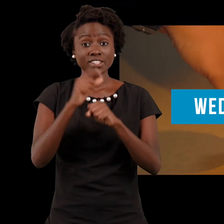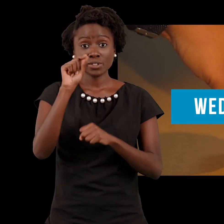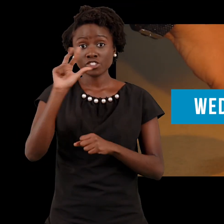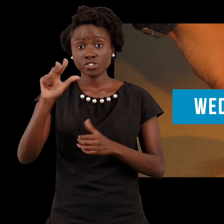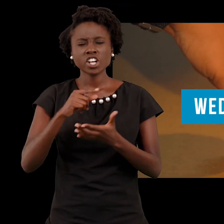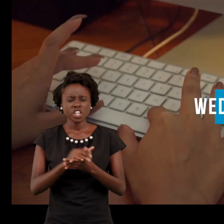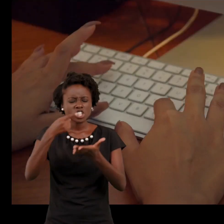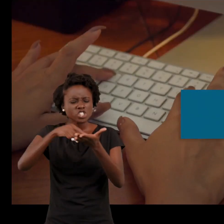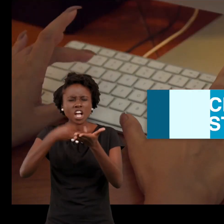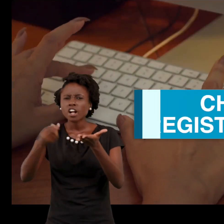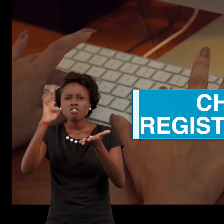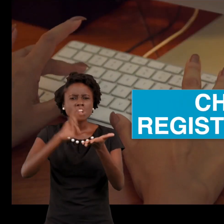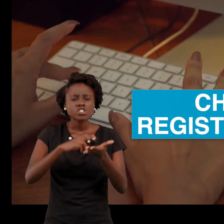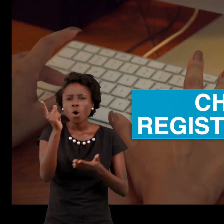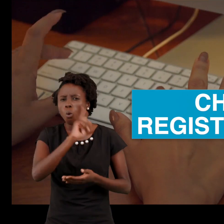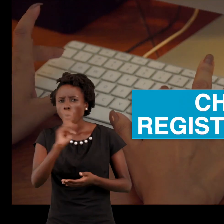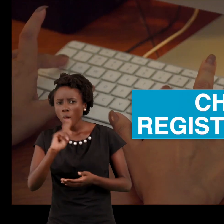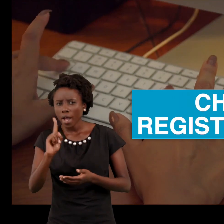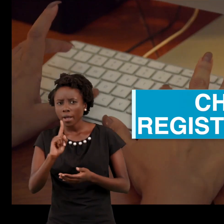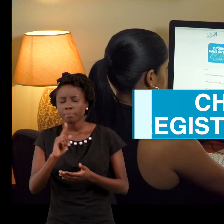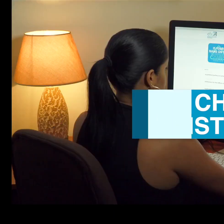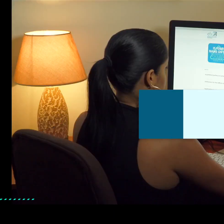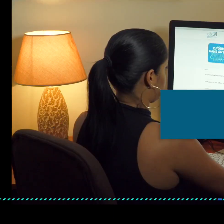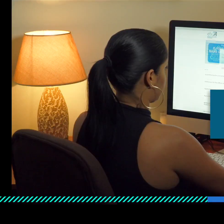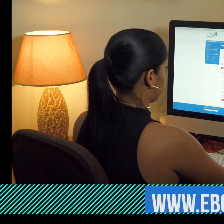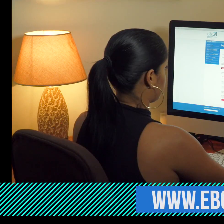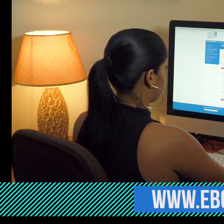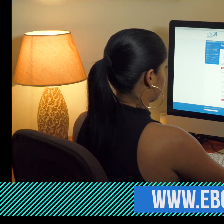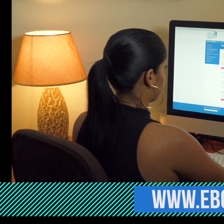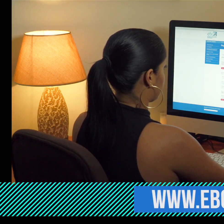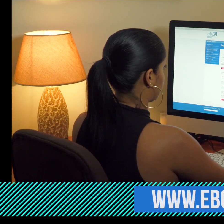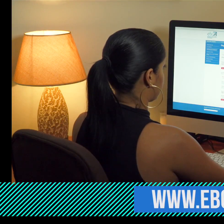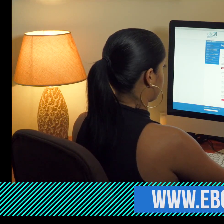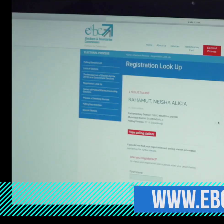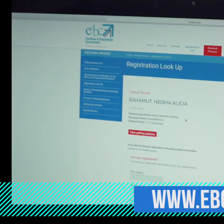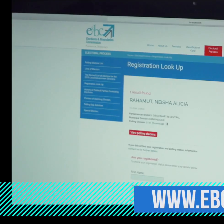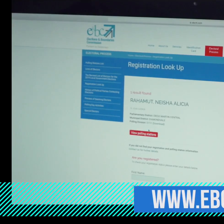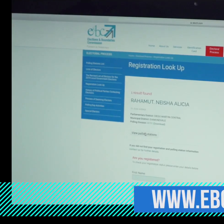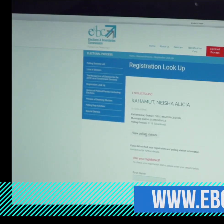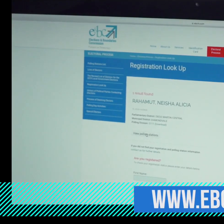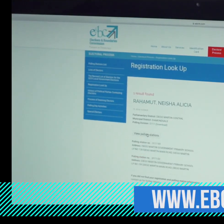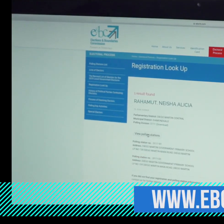2023. Check your registration status on the EBC's website at www